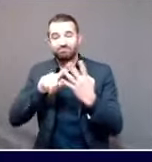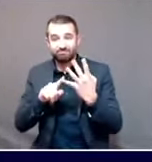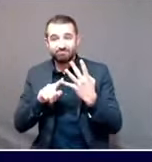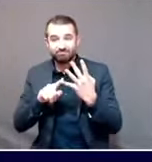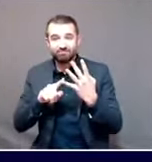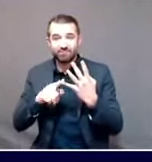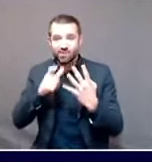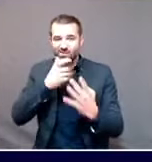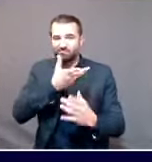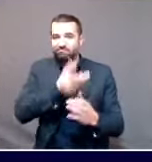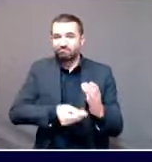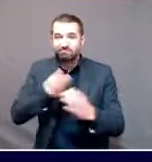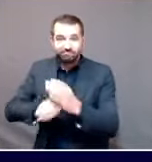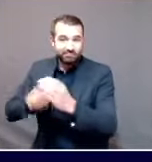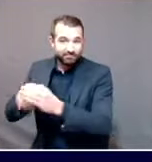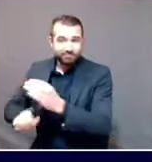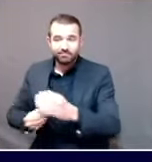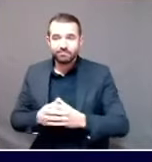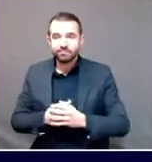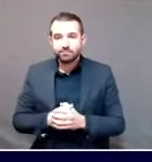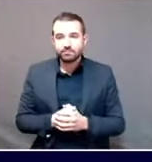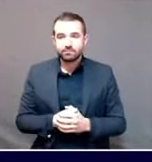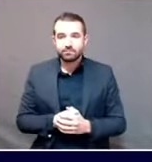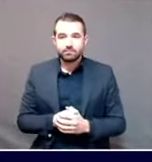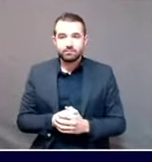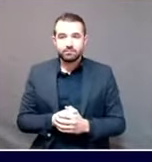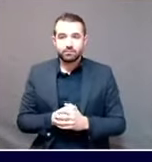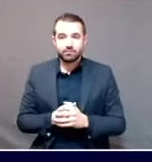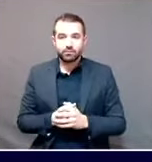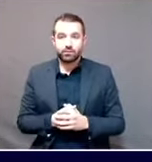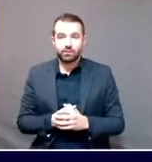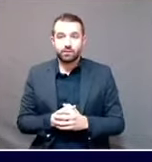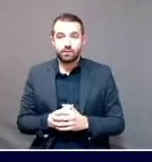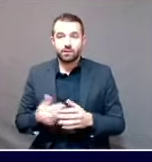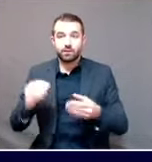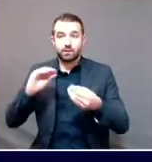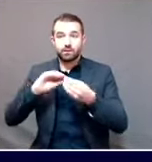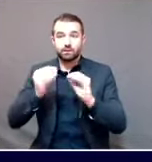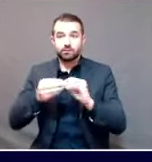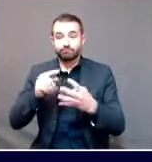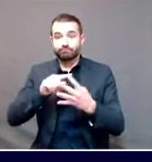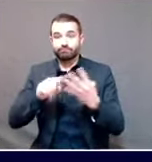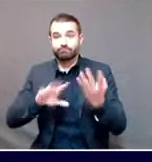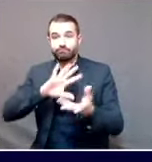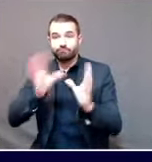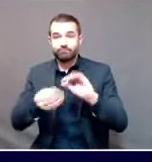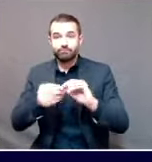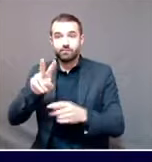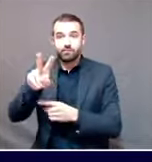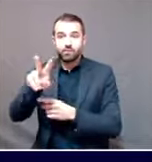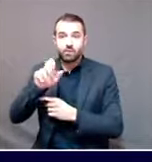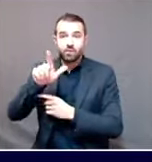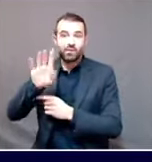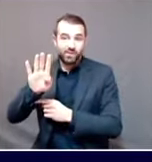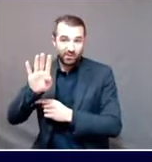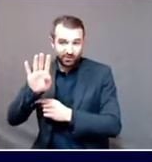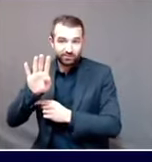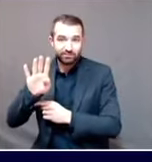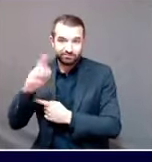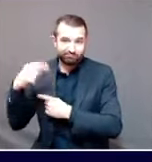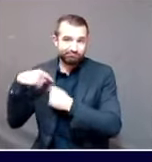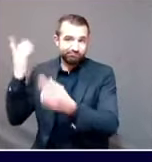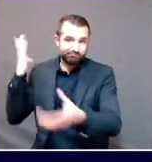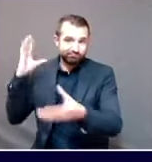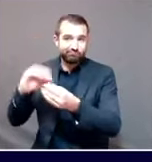Their deaths mark collectively the 224th deaths of COVID-19